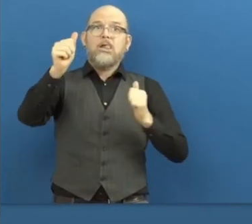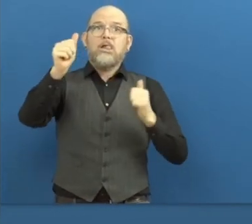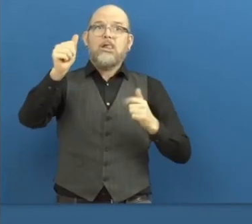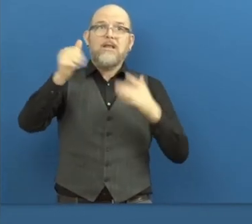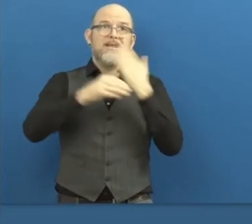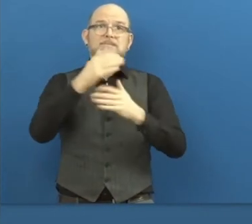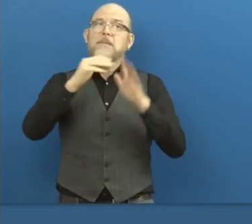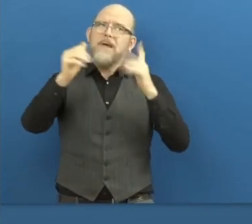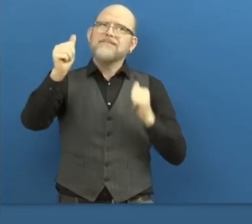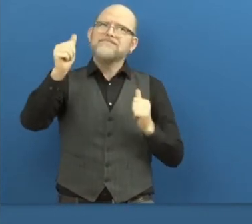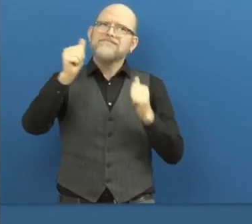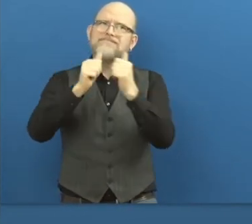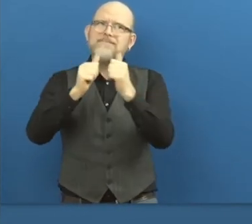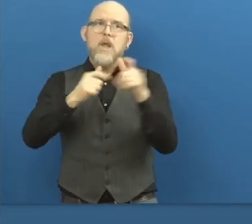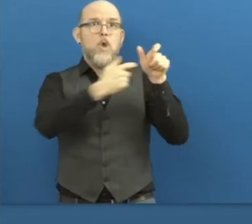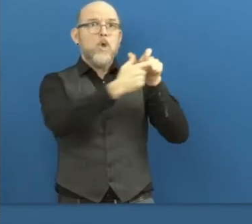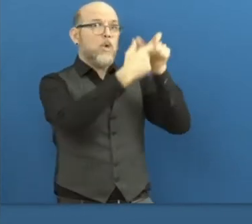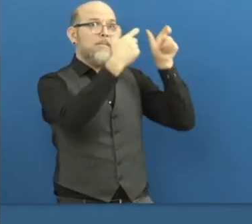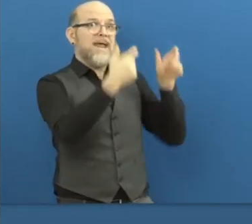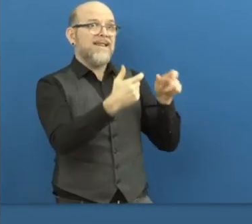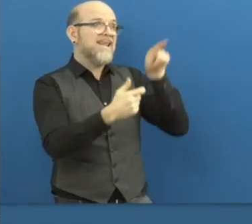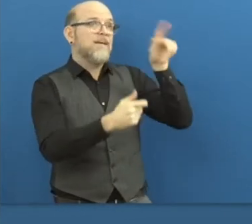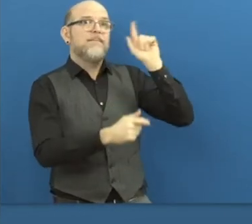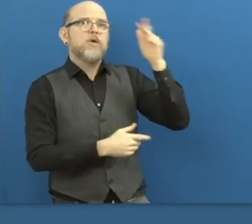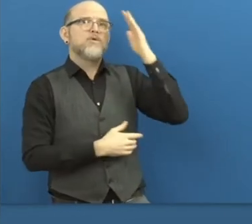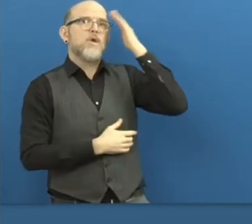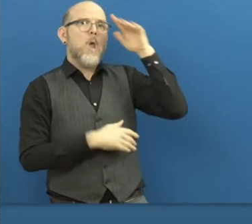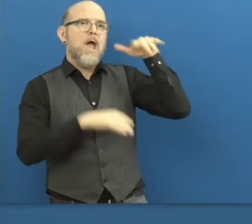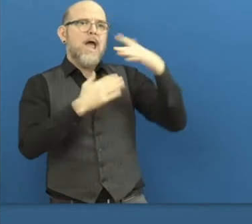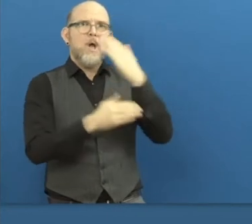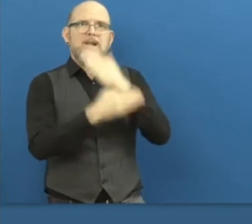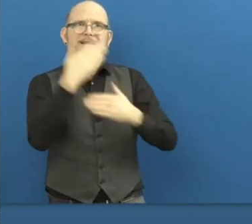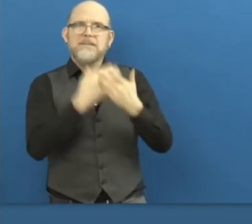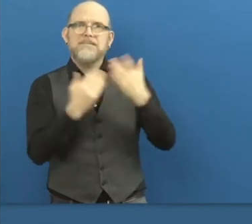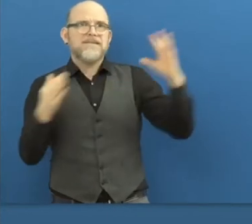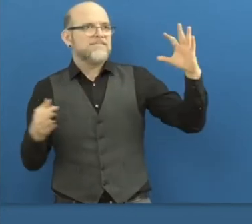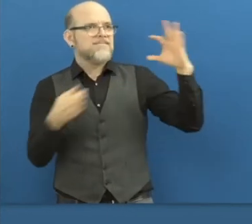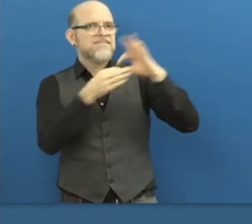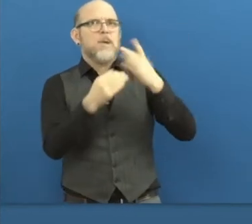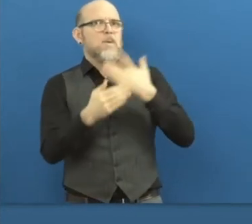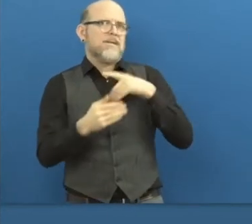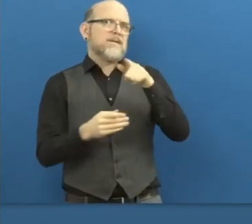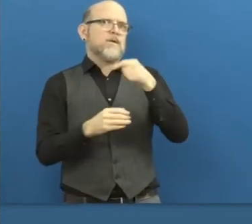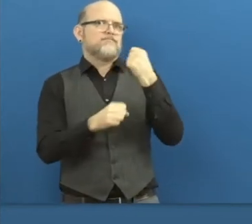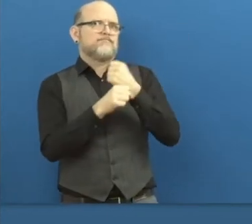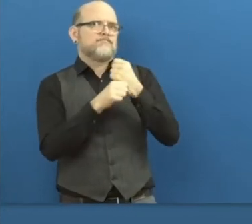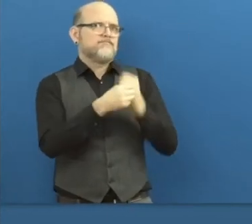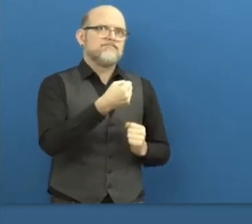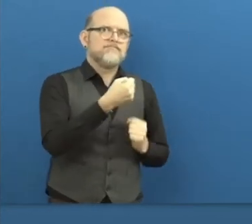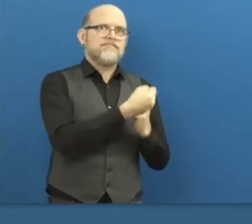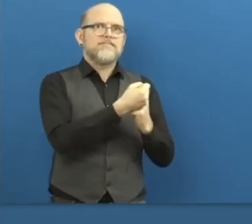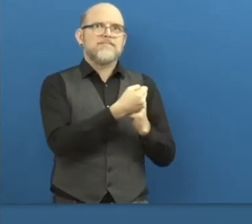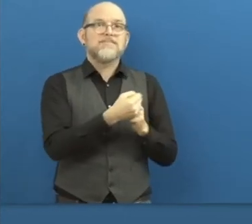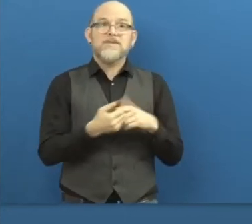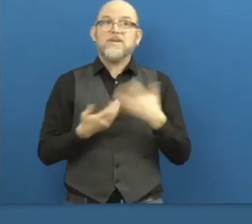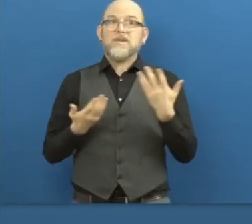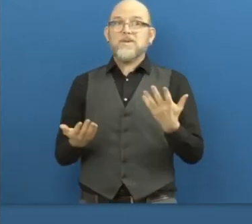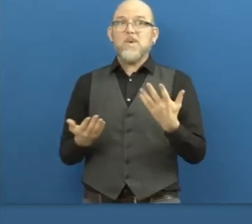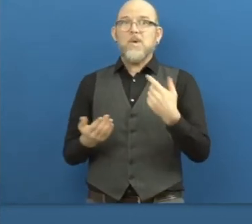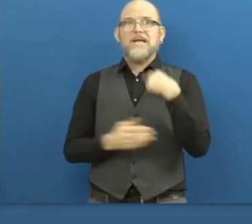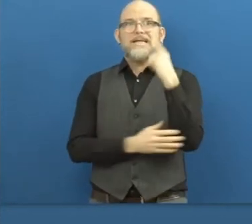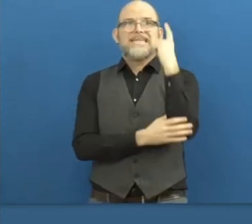meet employers or potential employers with disabilities. We started doing that